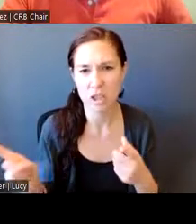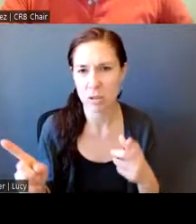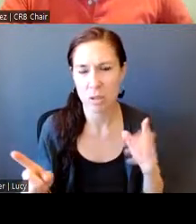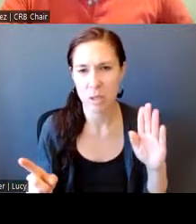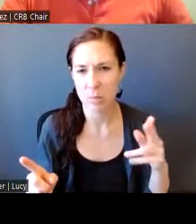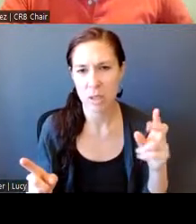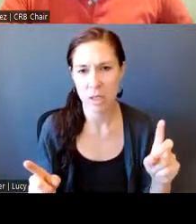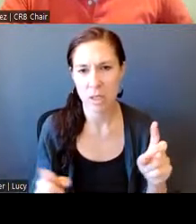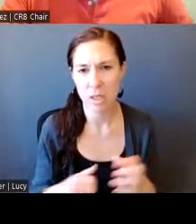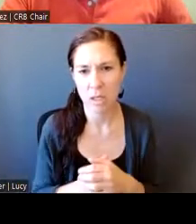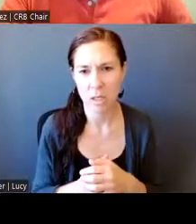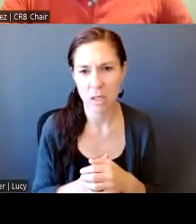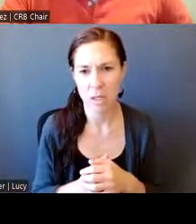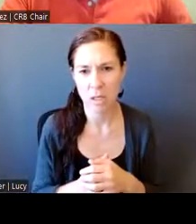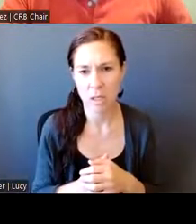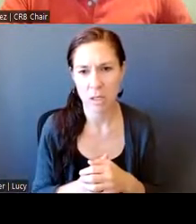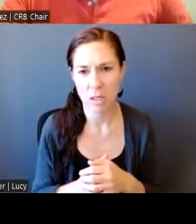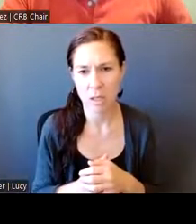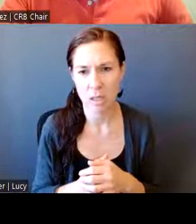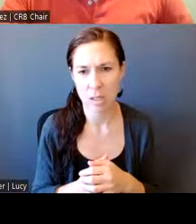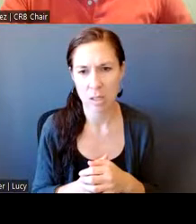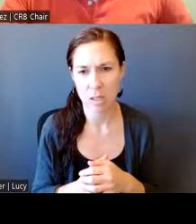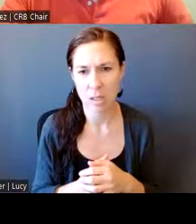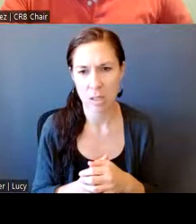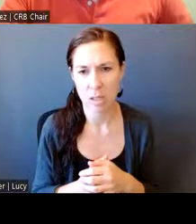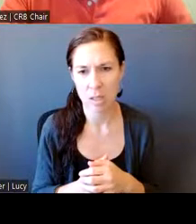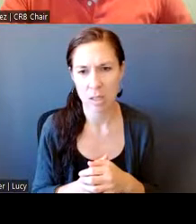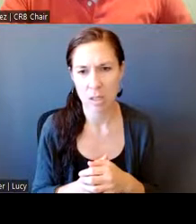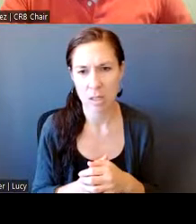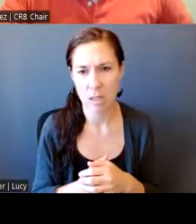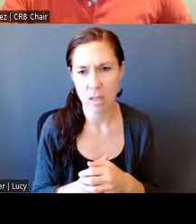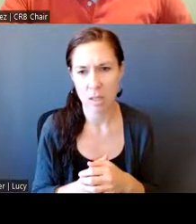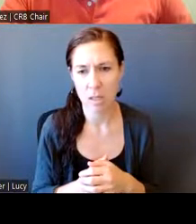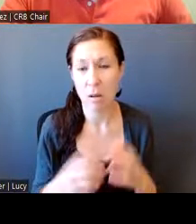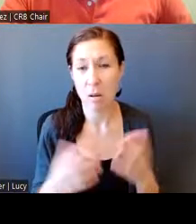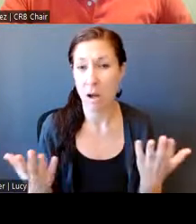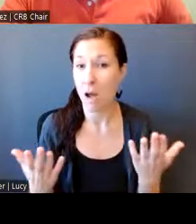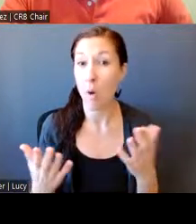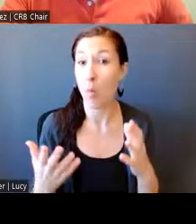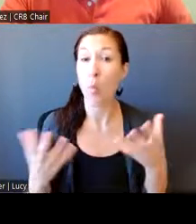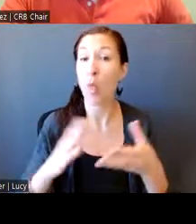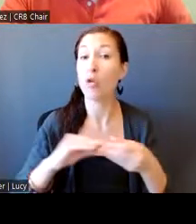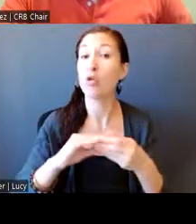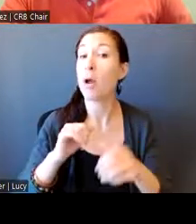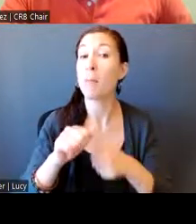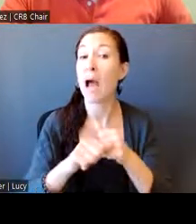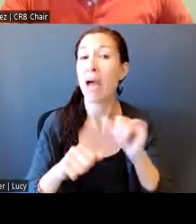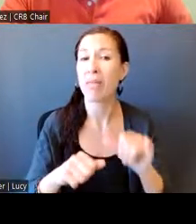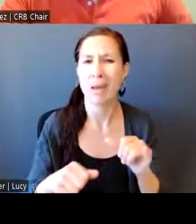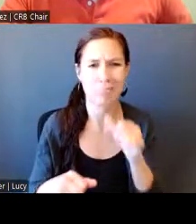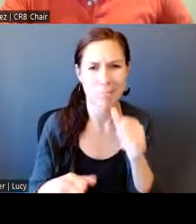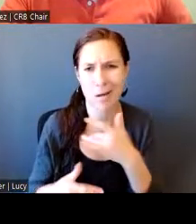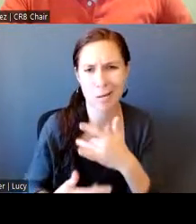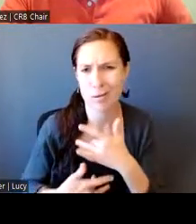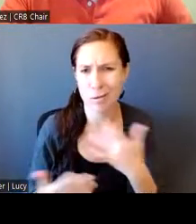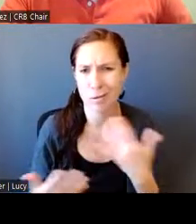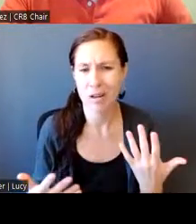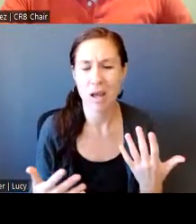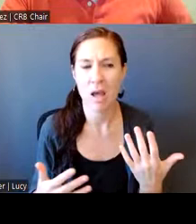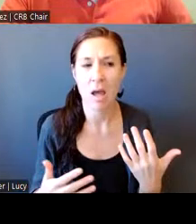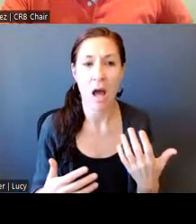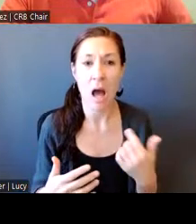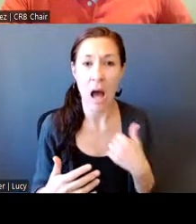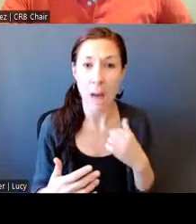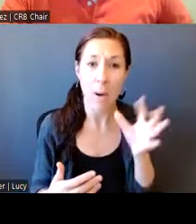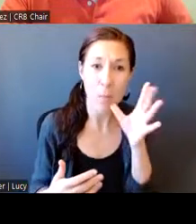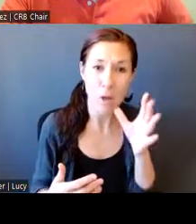12 year old, not so much my concern. Stopping the 12 year old is my concern. As a community member, as a mother, as the